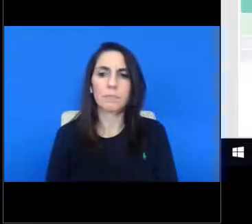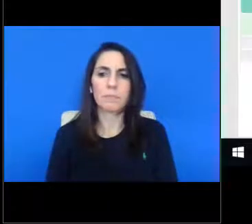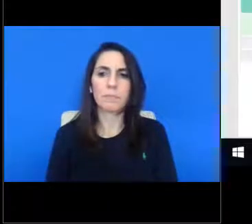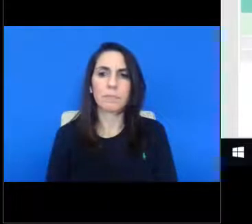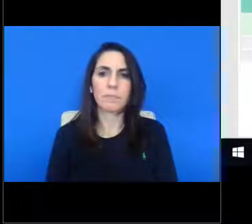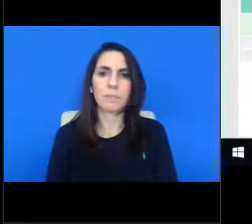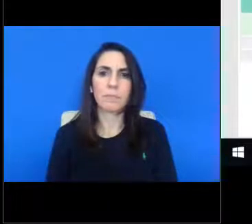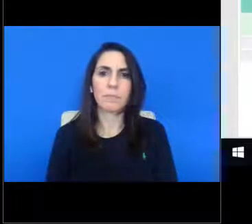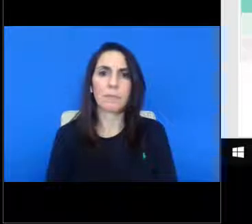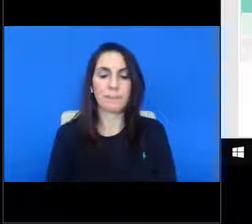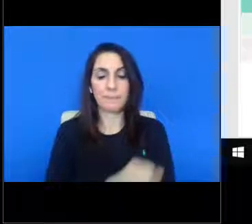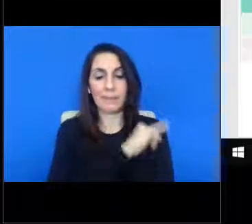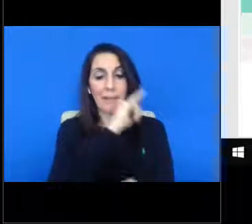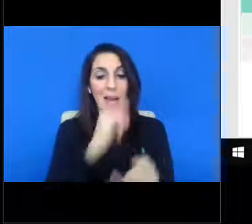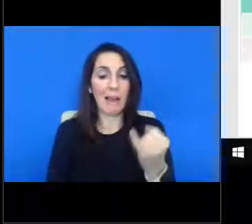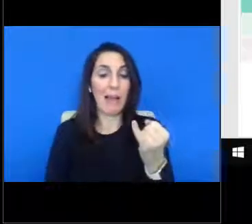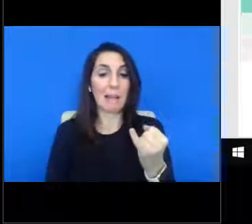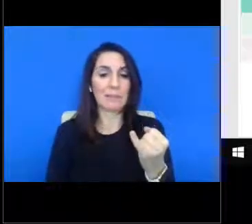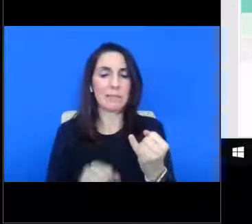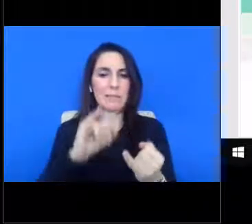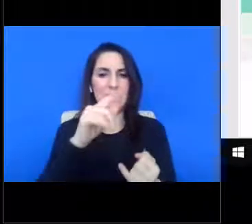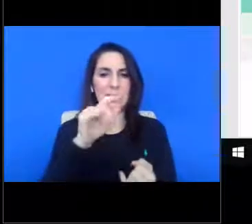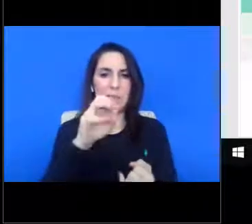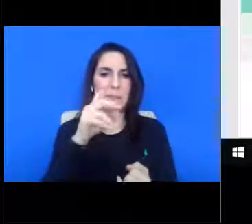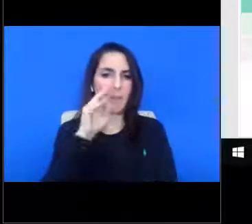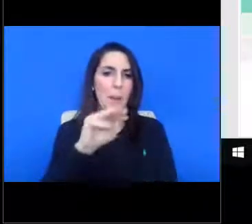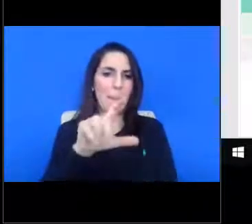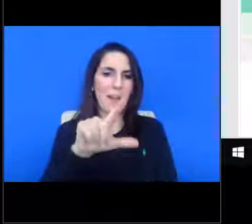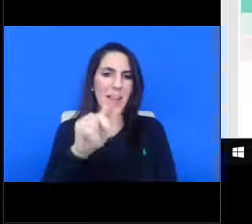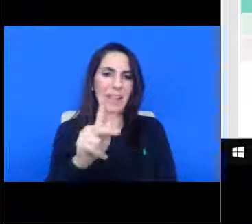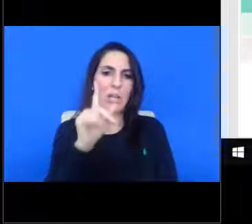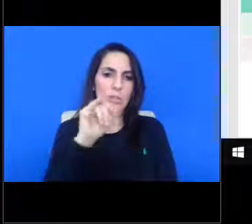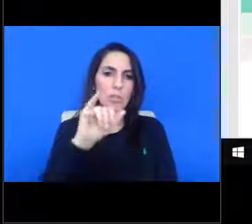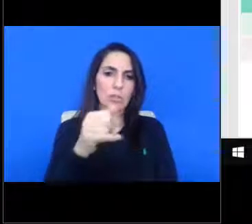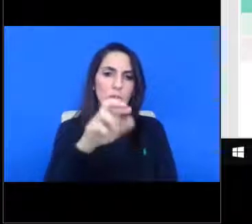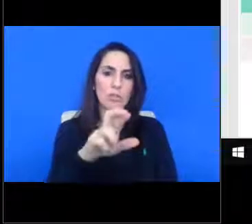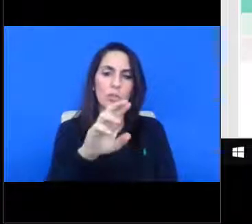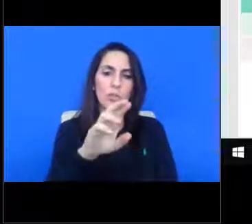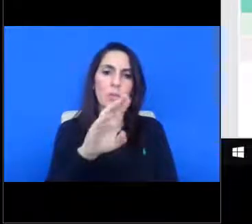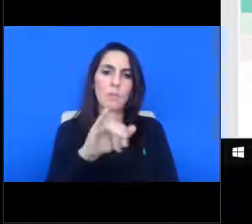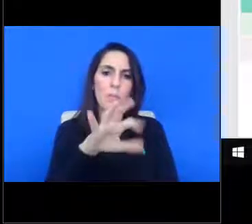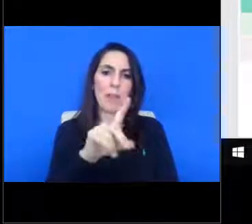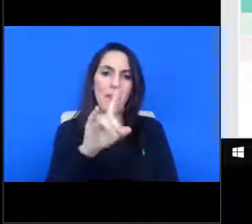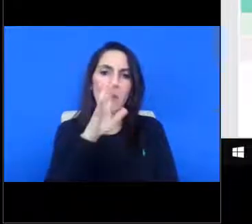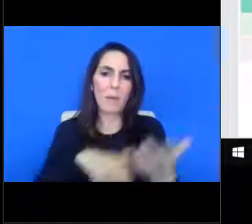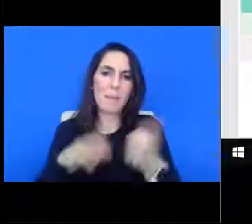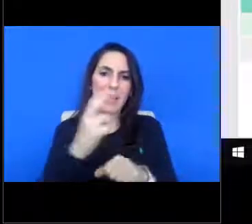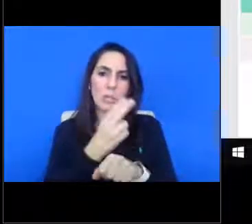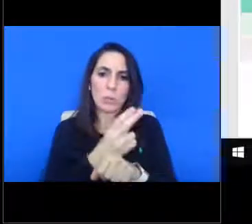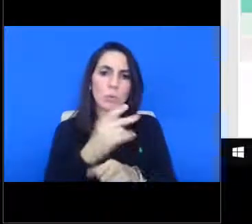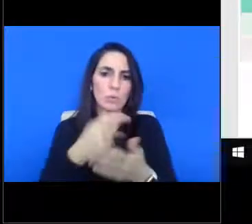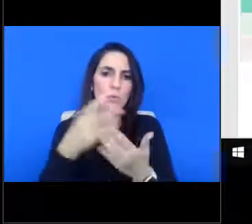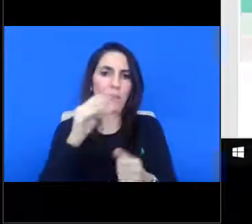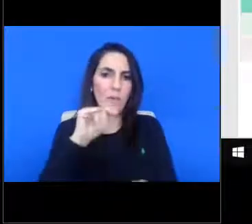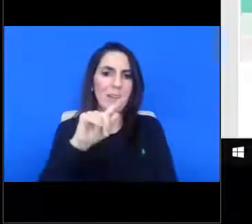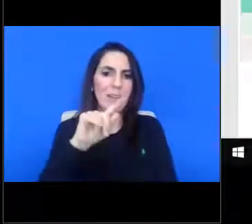And the last item for MLK junior Boulevard corridor mixed use project is approval of a tax increment